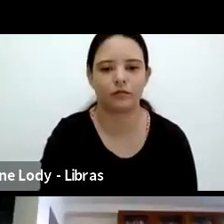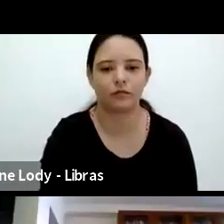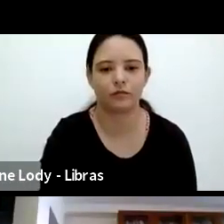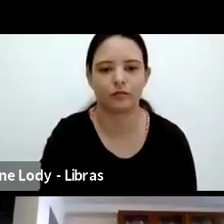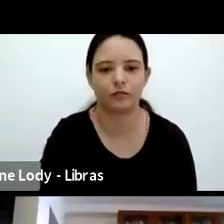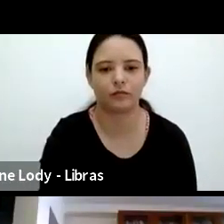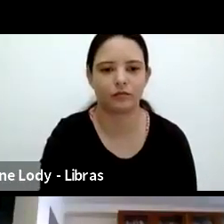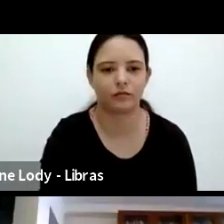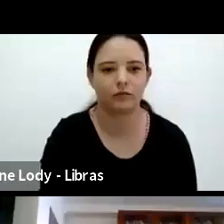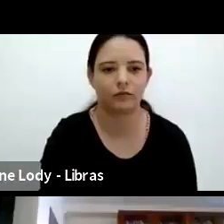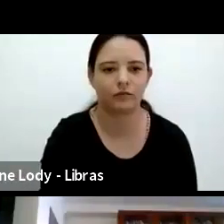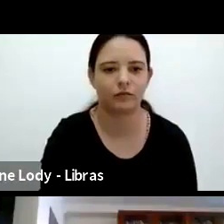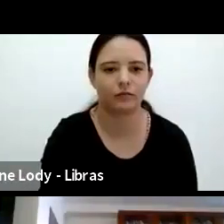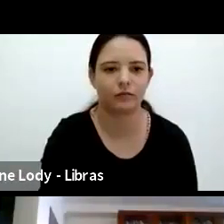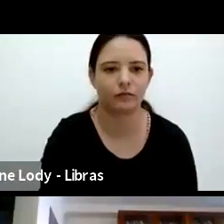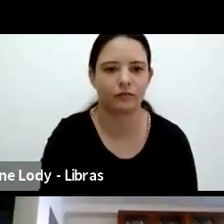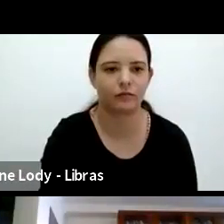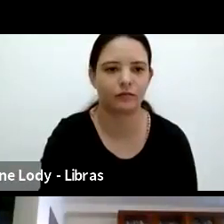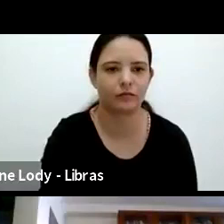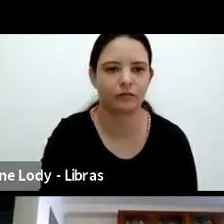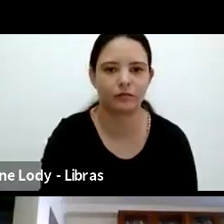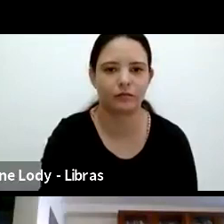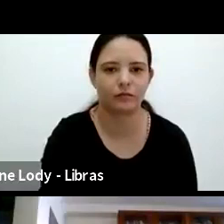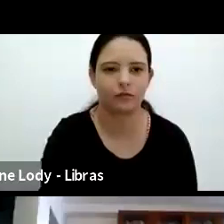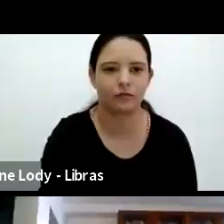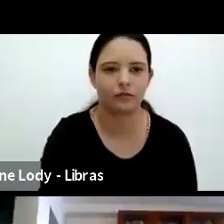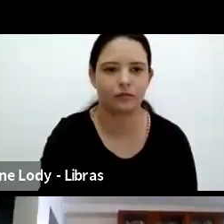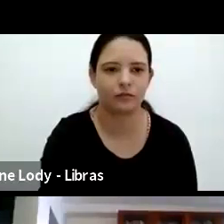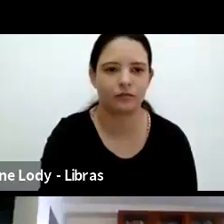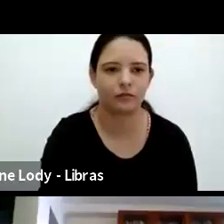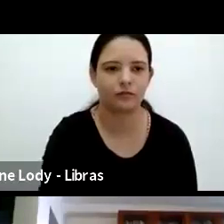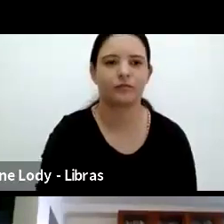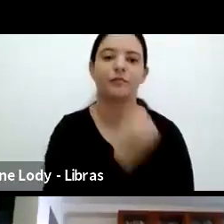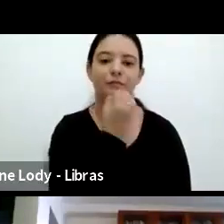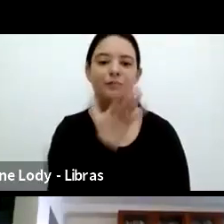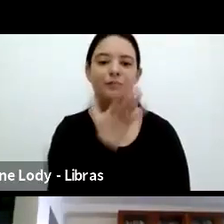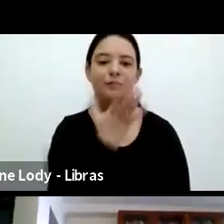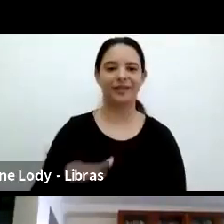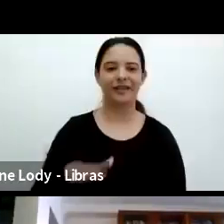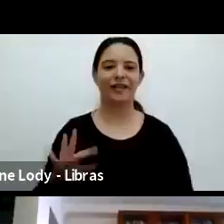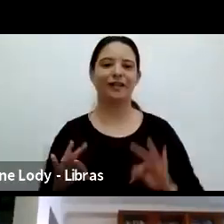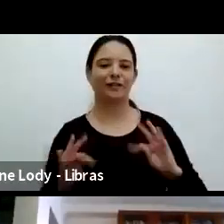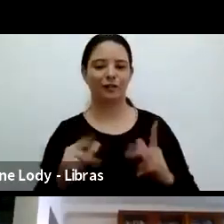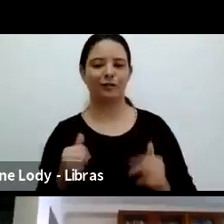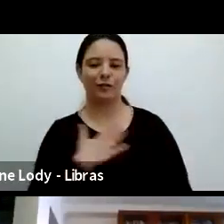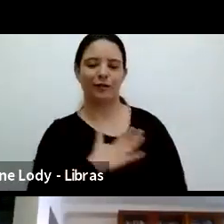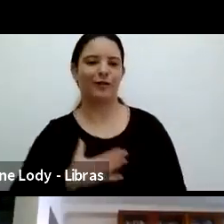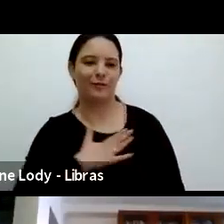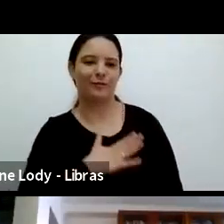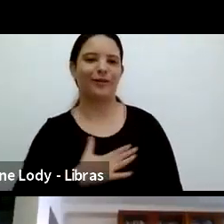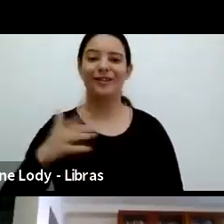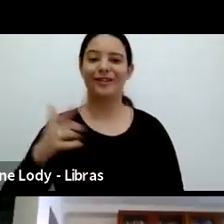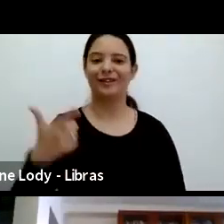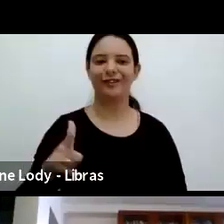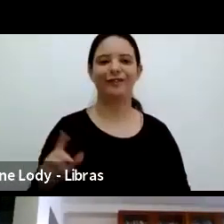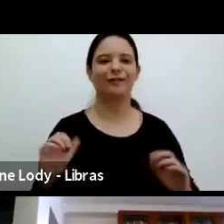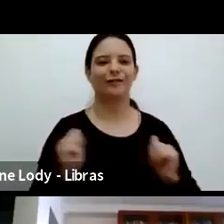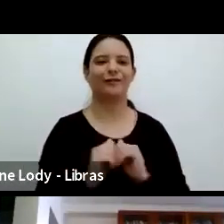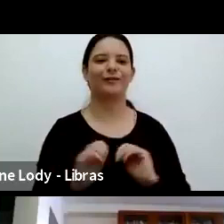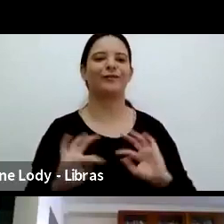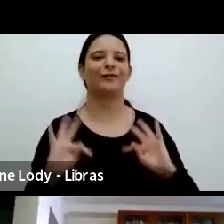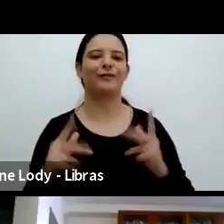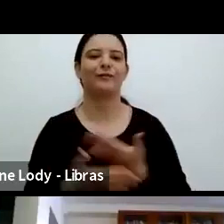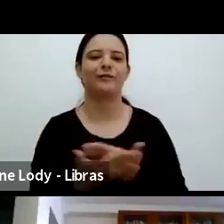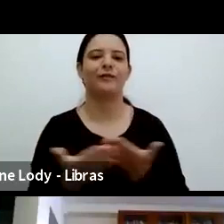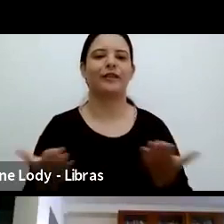Okay, good afternoon, everyone. It's a pleasure to be here again with you all to discuss